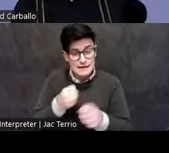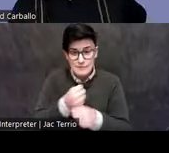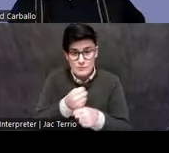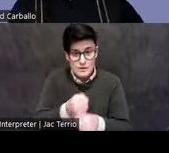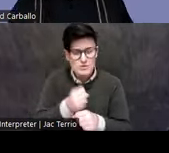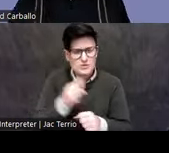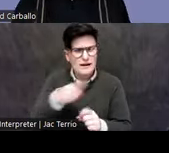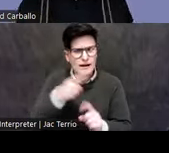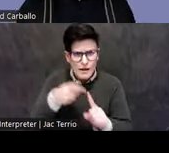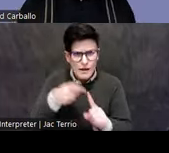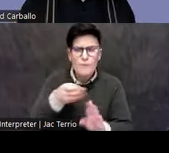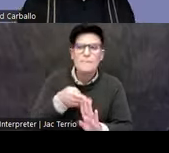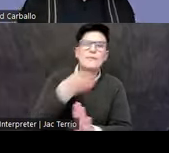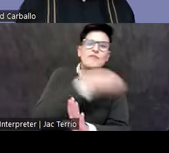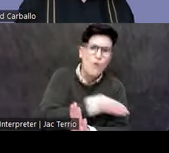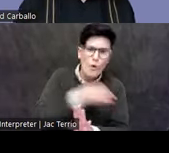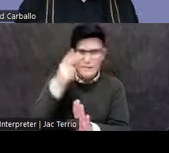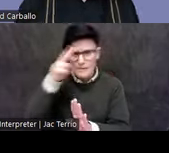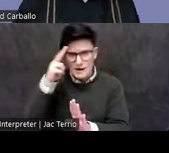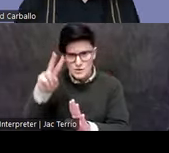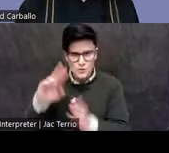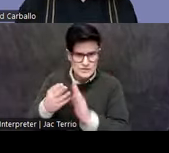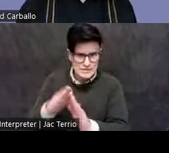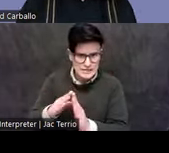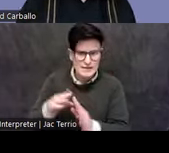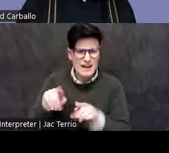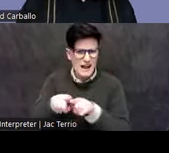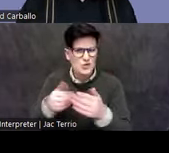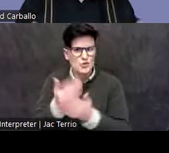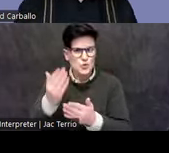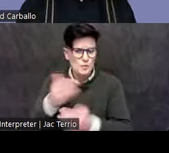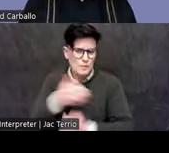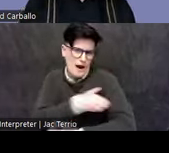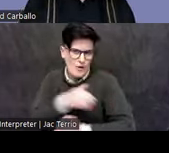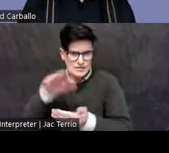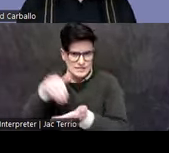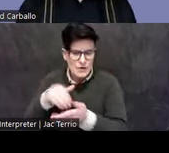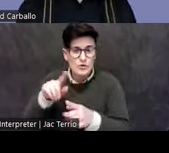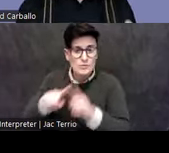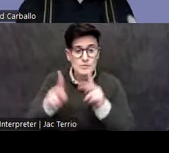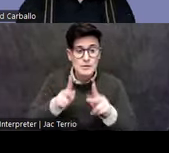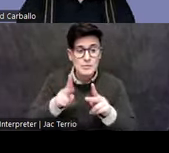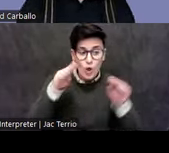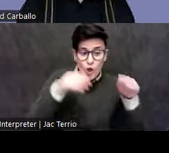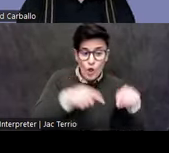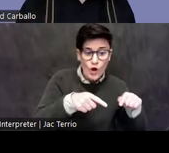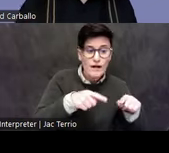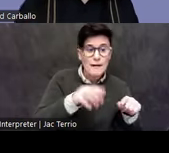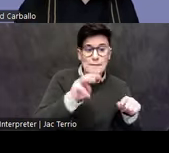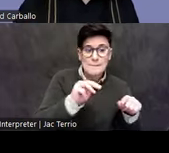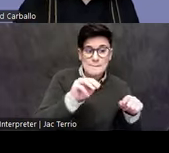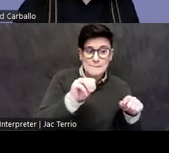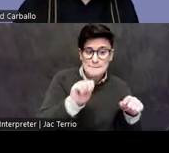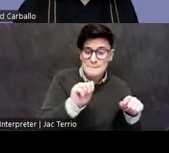precursors to Mexico City as the new power center. People looked to the Mexica in particular, the core of what